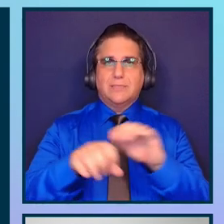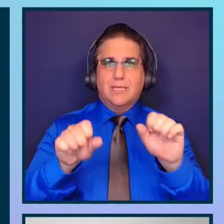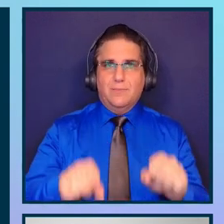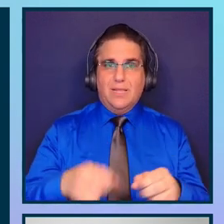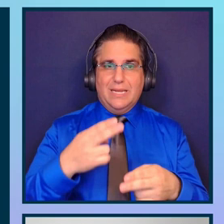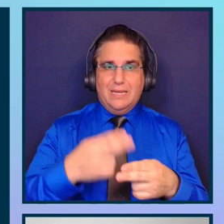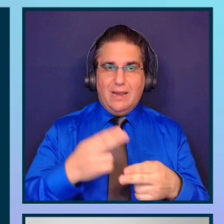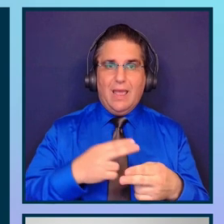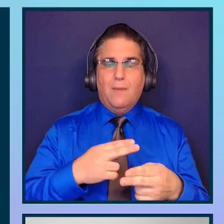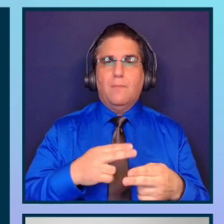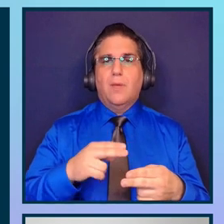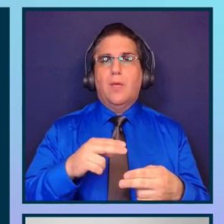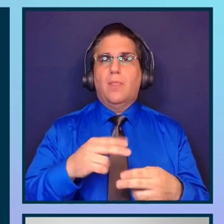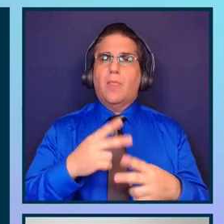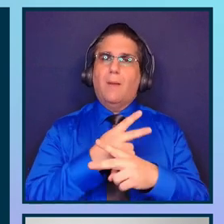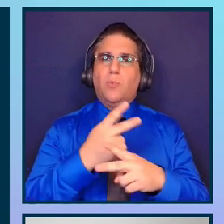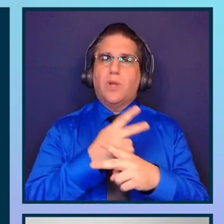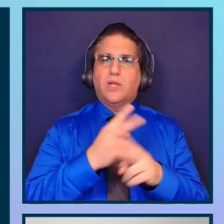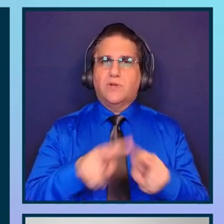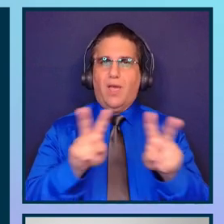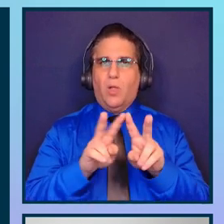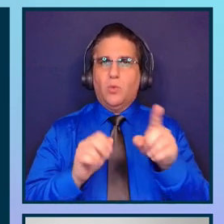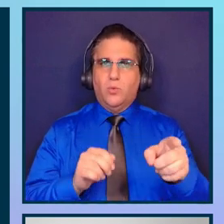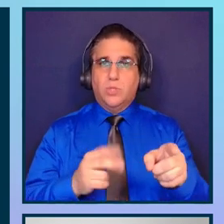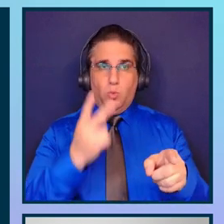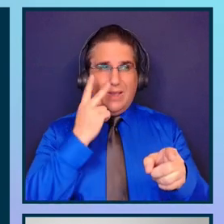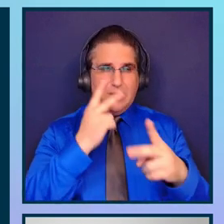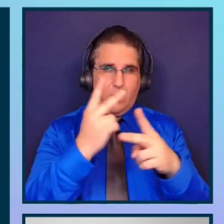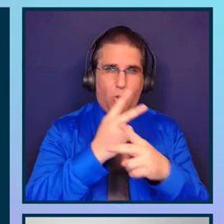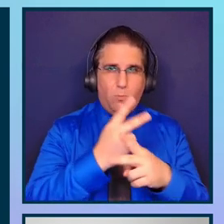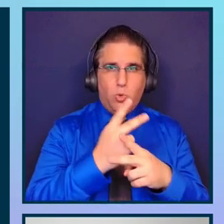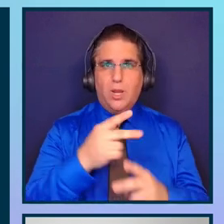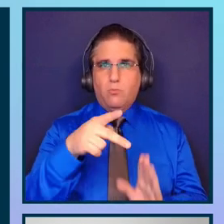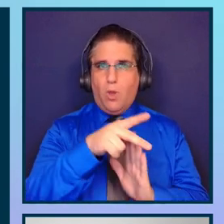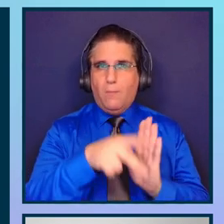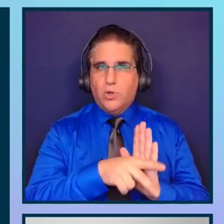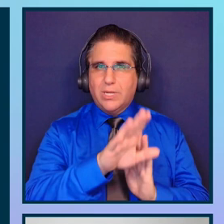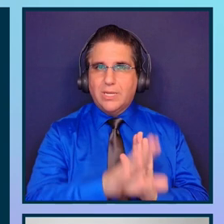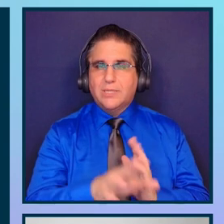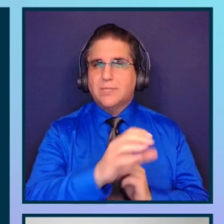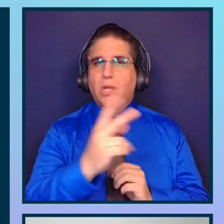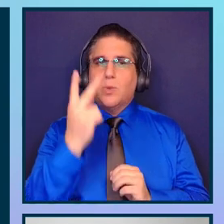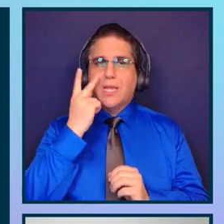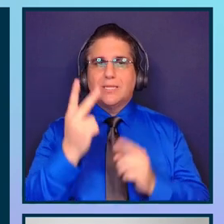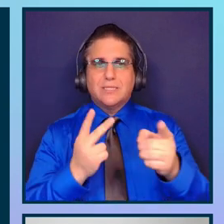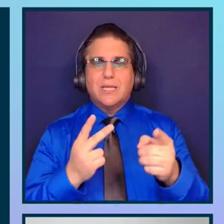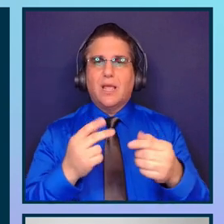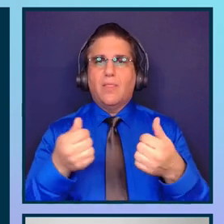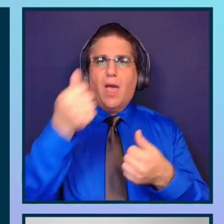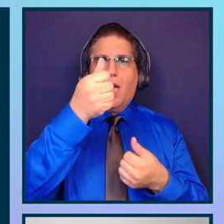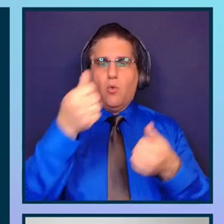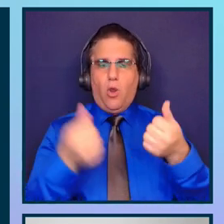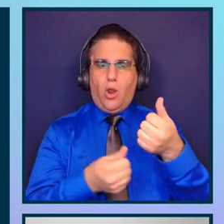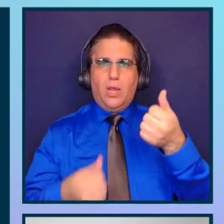computation values. So, we can see the computed properties. And we can see, as well, the hierarchy of the